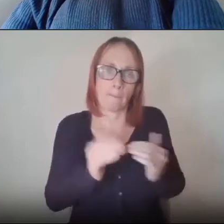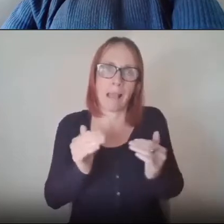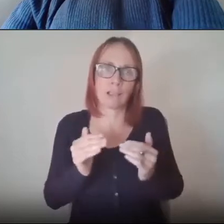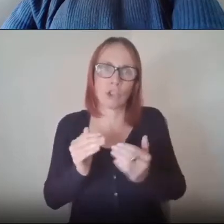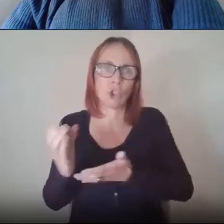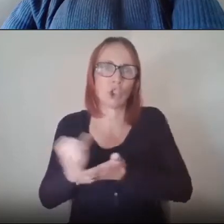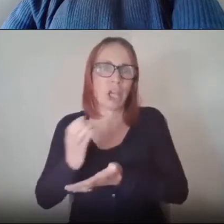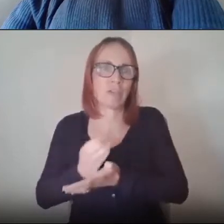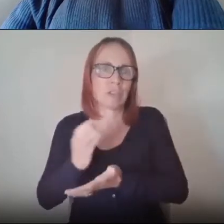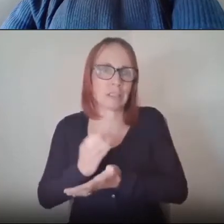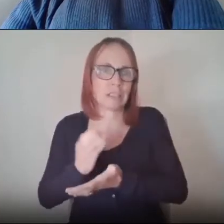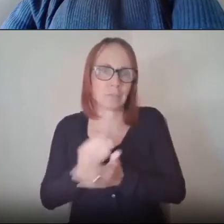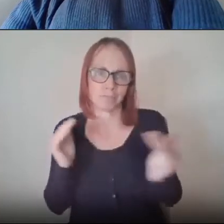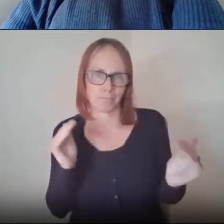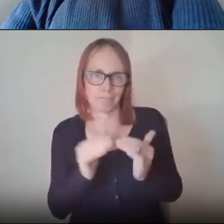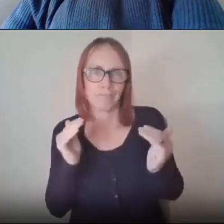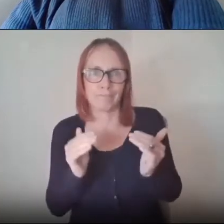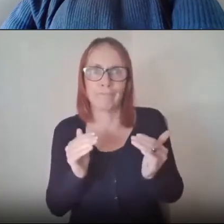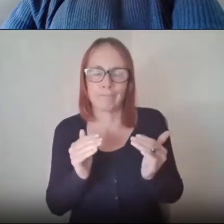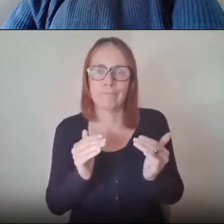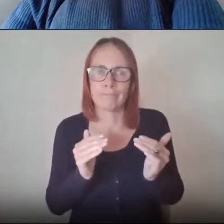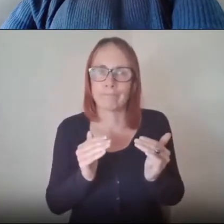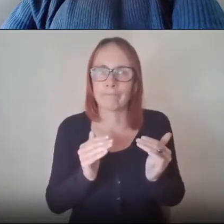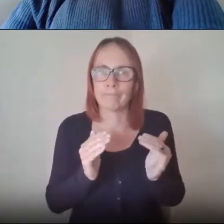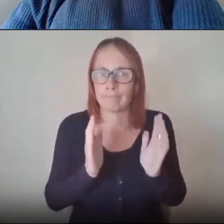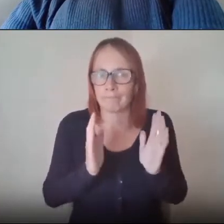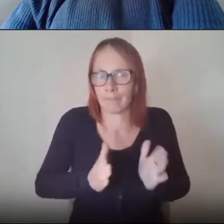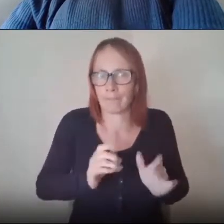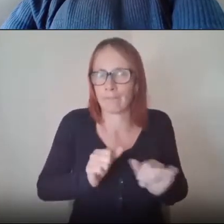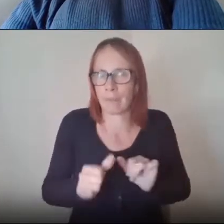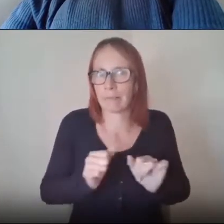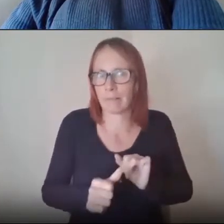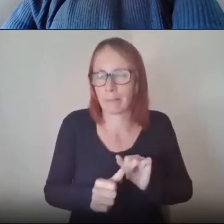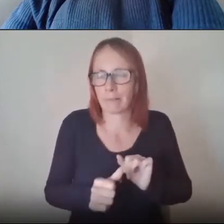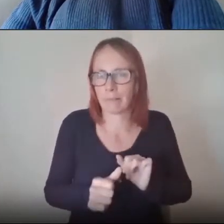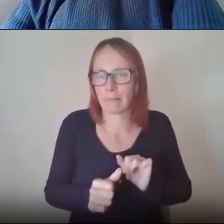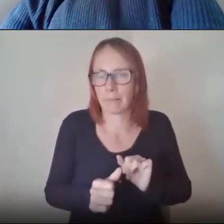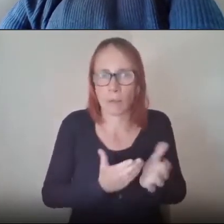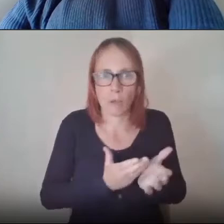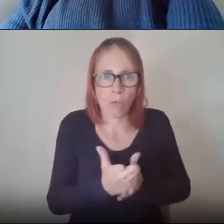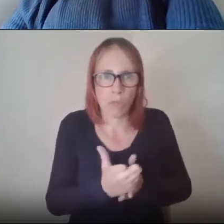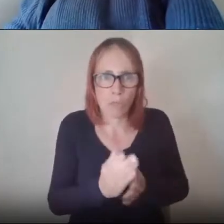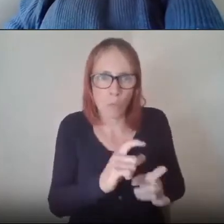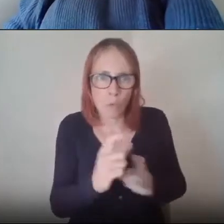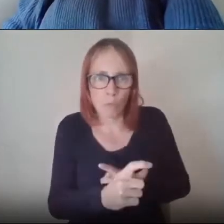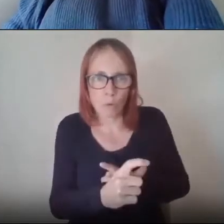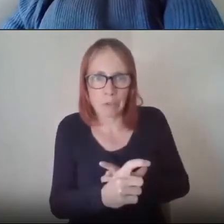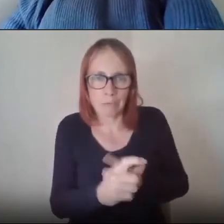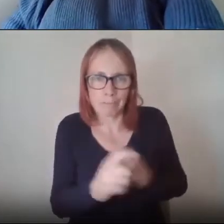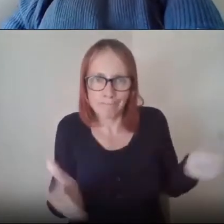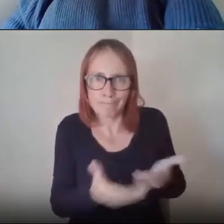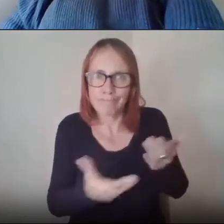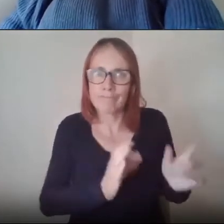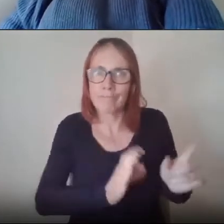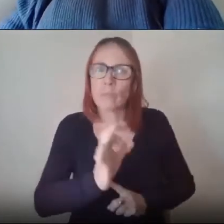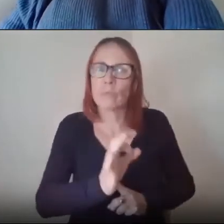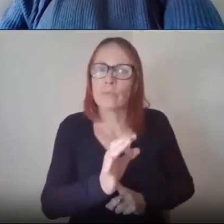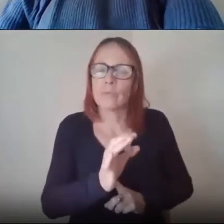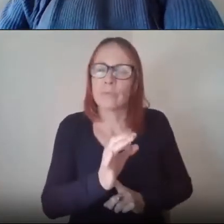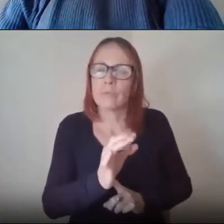organization um that's actually to the community's betterment but i also accept